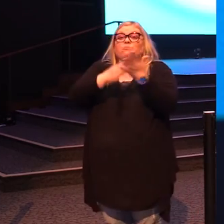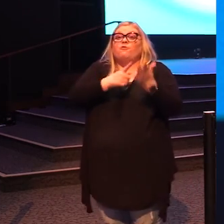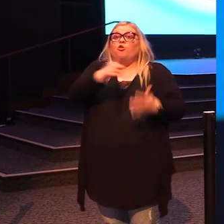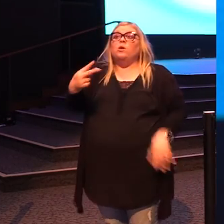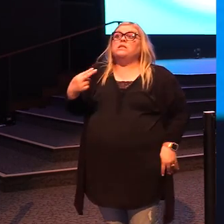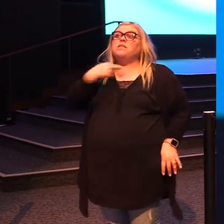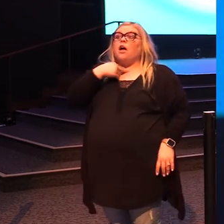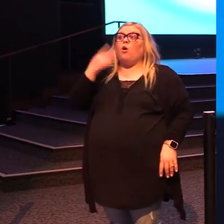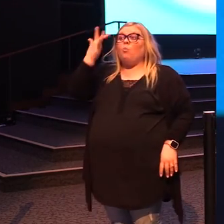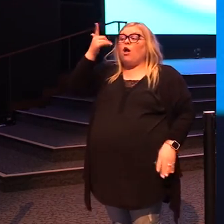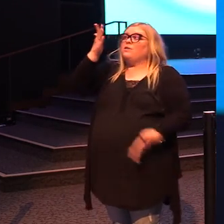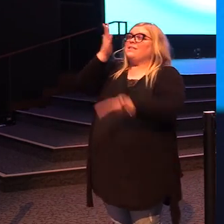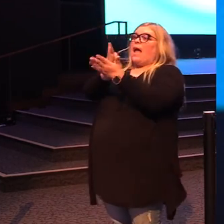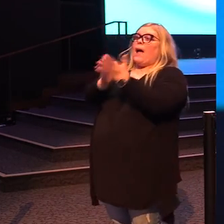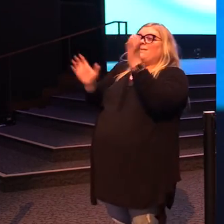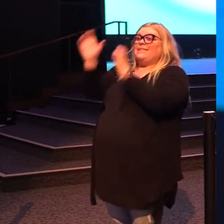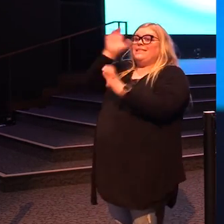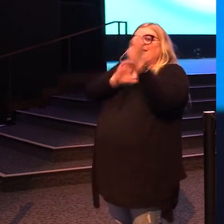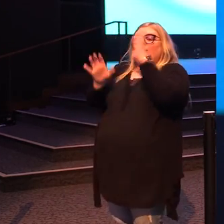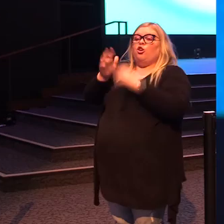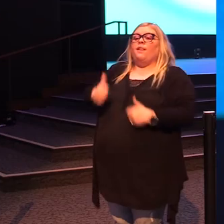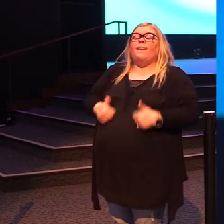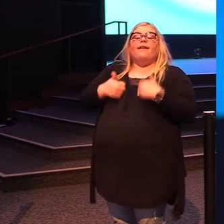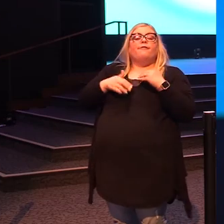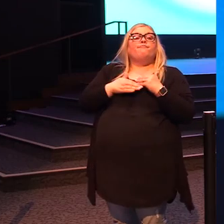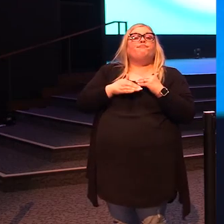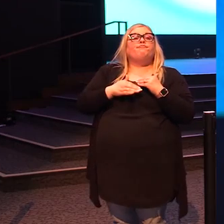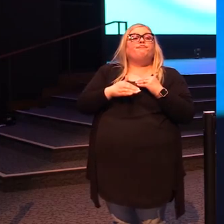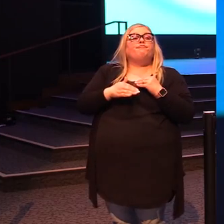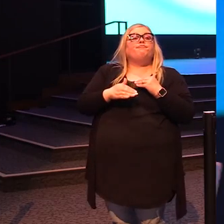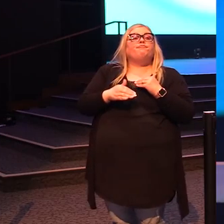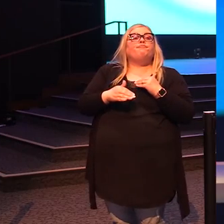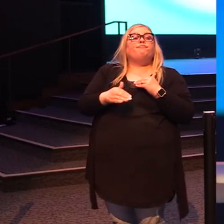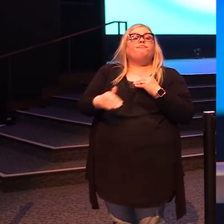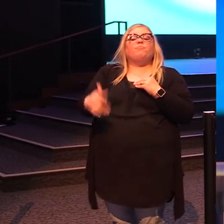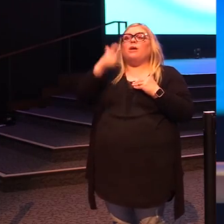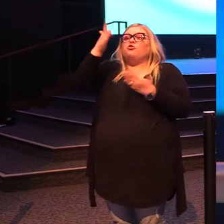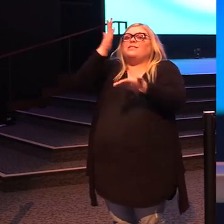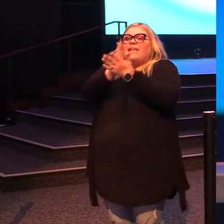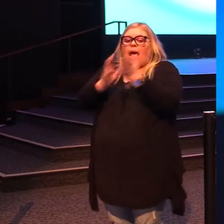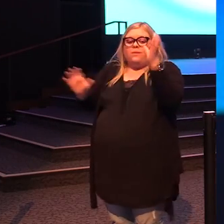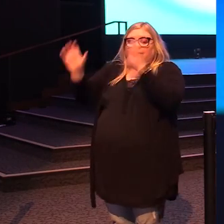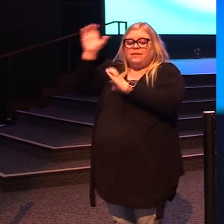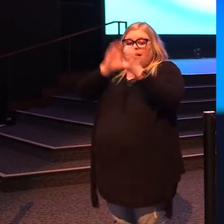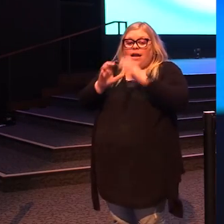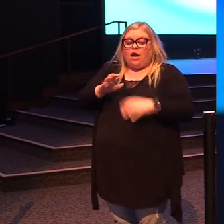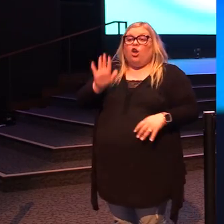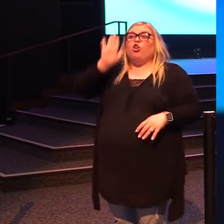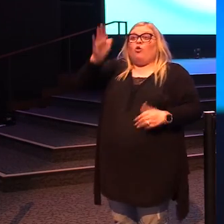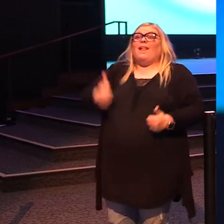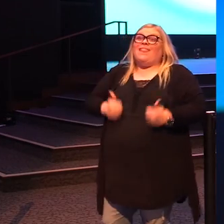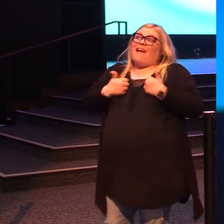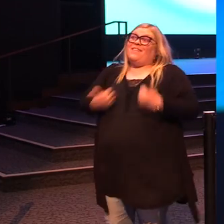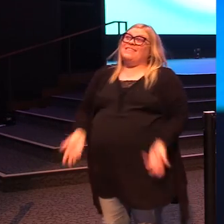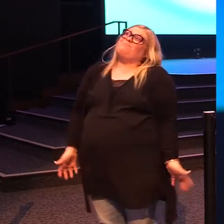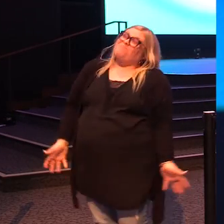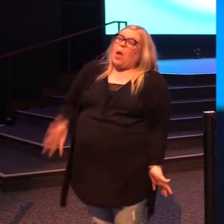stopped seeking. Your life is flat because you stopped seeking. Your life, dare I say it, yes I will, is boring